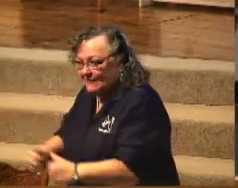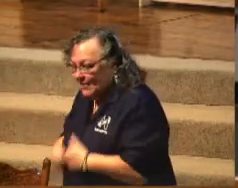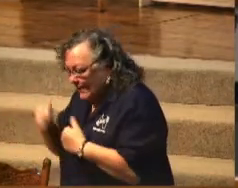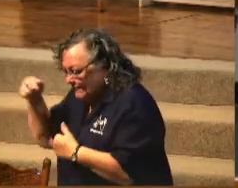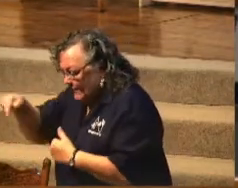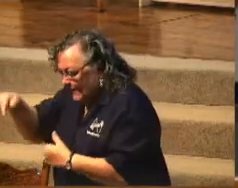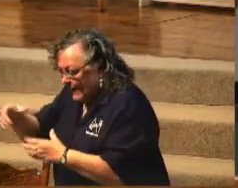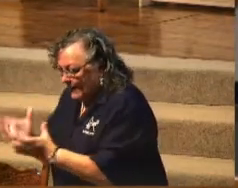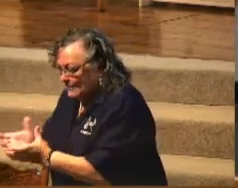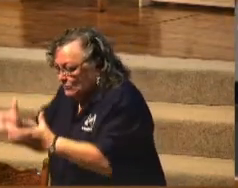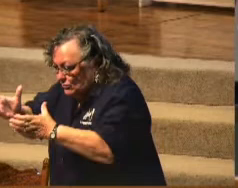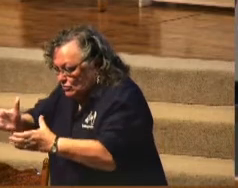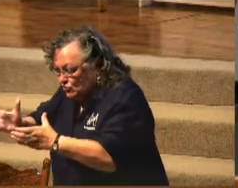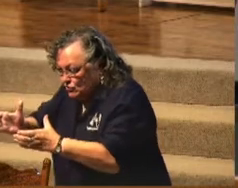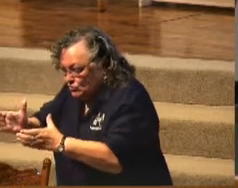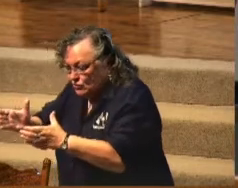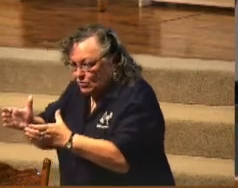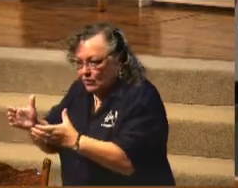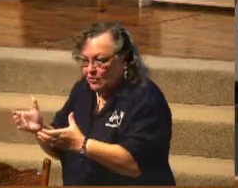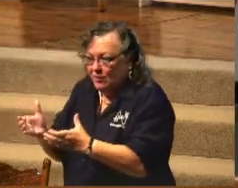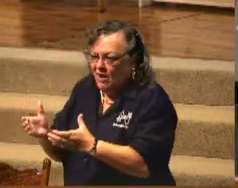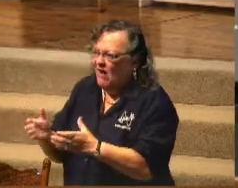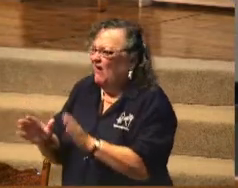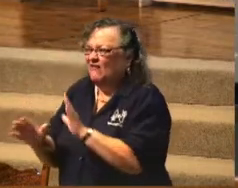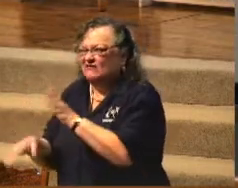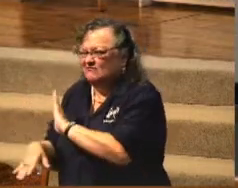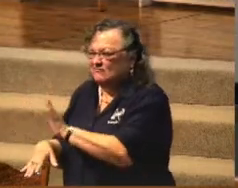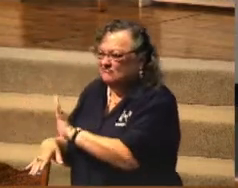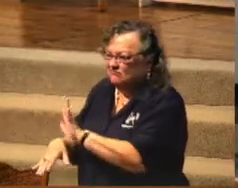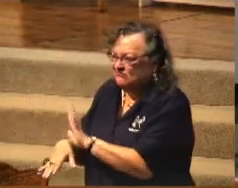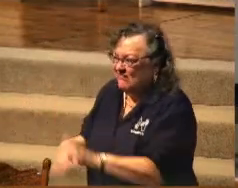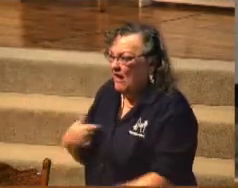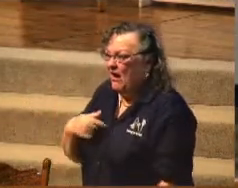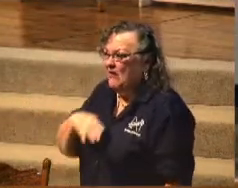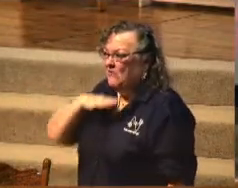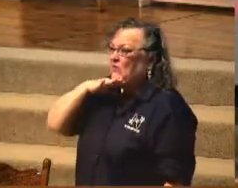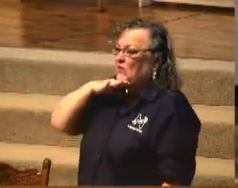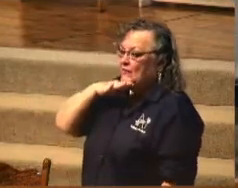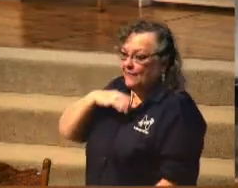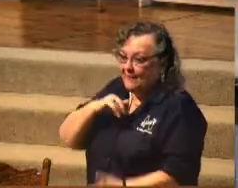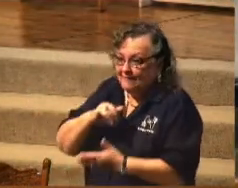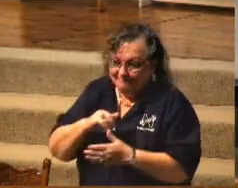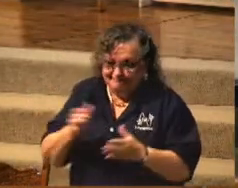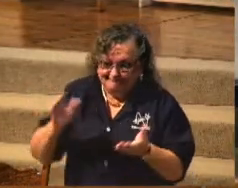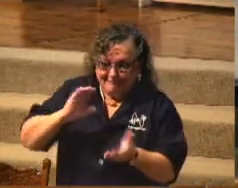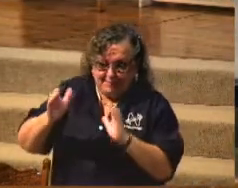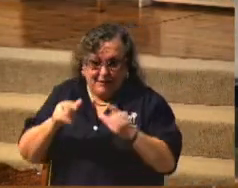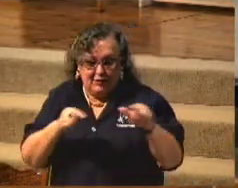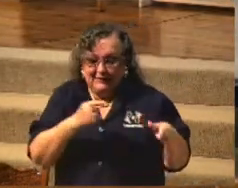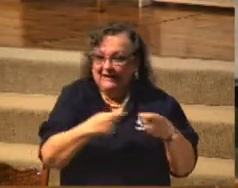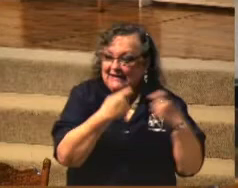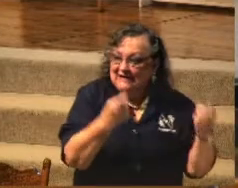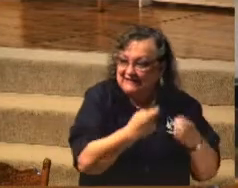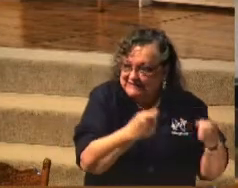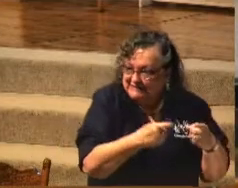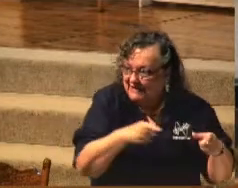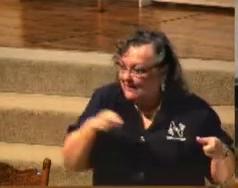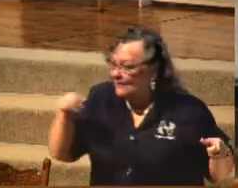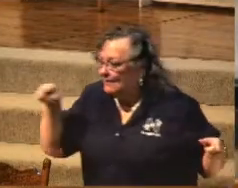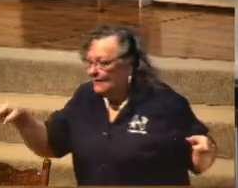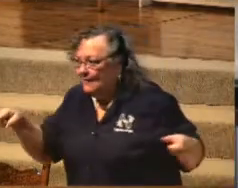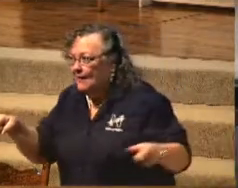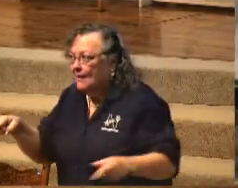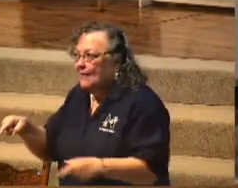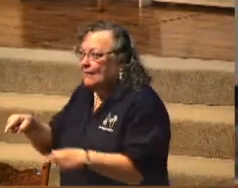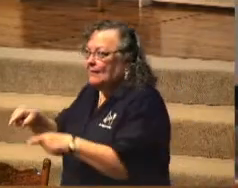we say, no, I'm pretty full. That's why people come into the house of God and have no hunger and thirst after